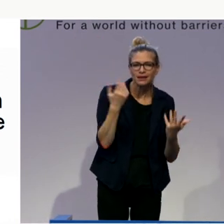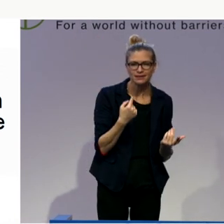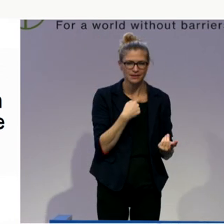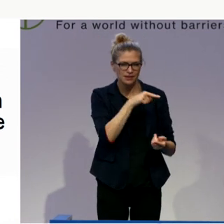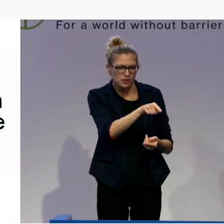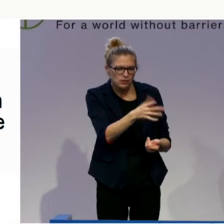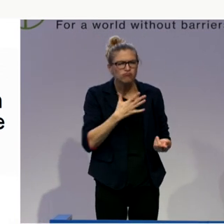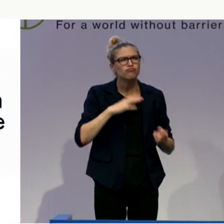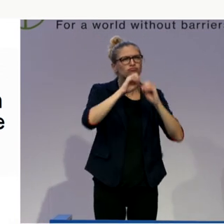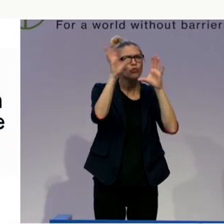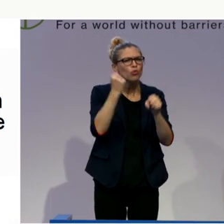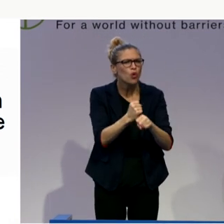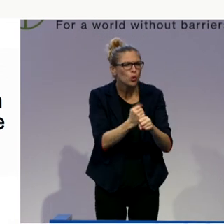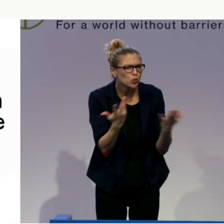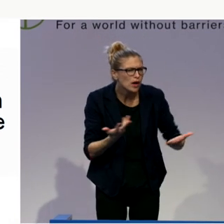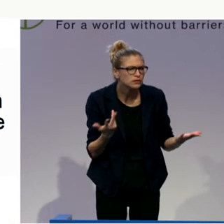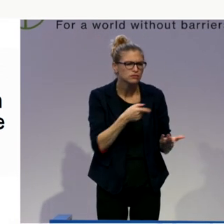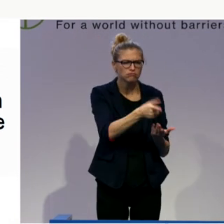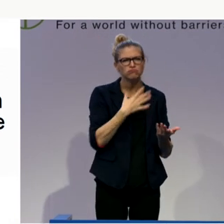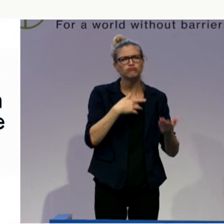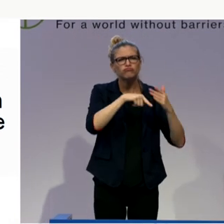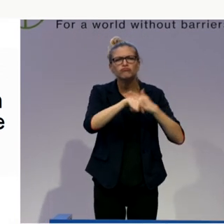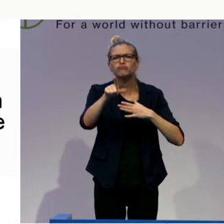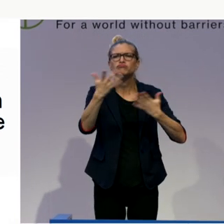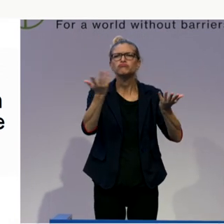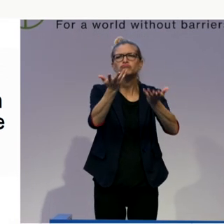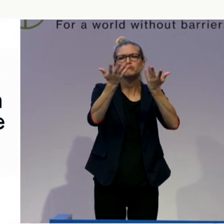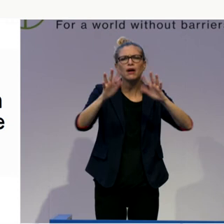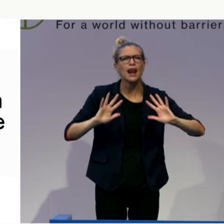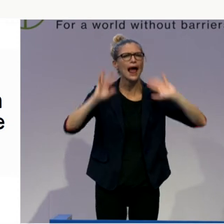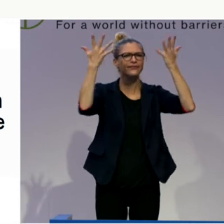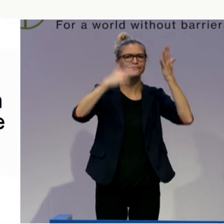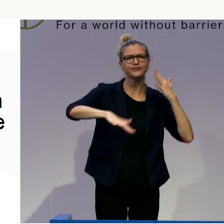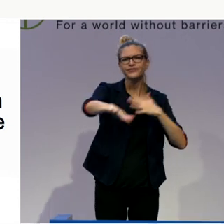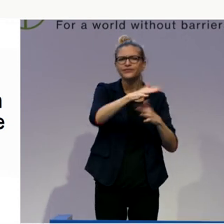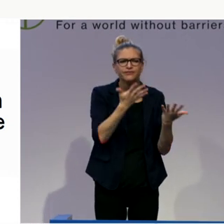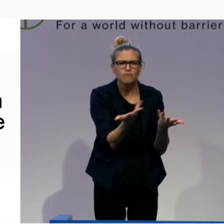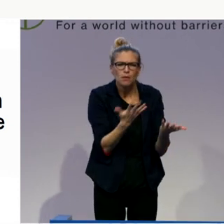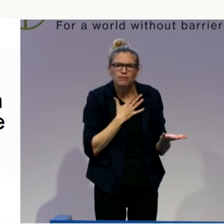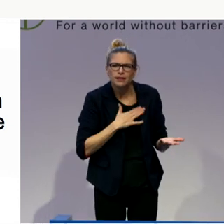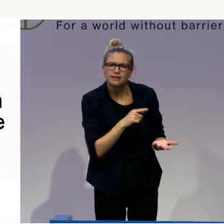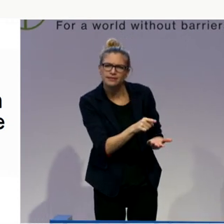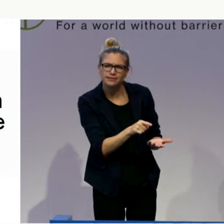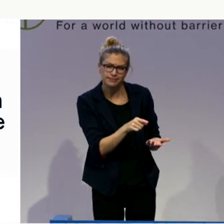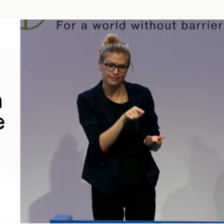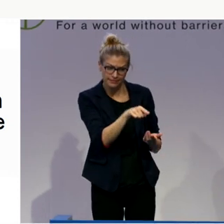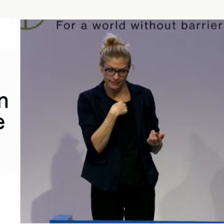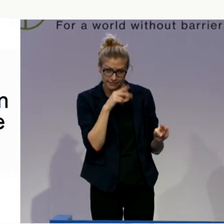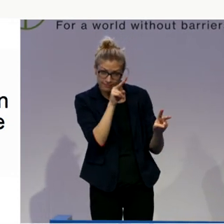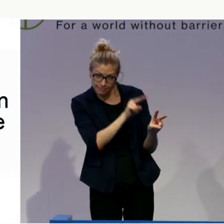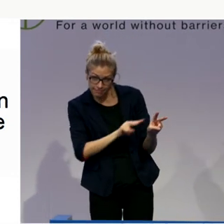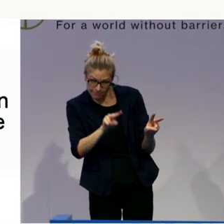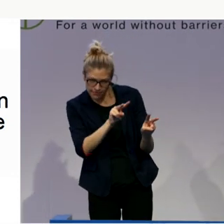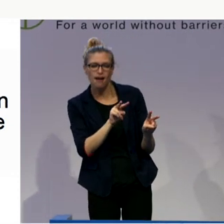to access? And then we are defining with him the needs of